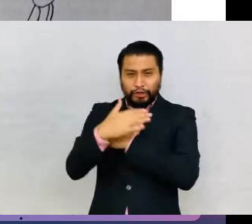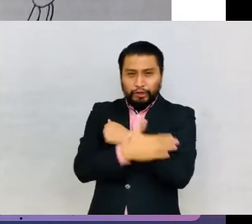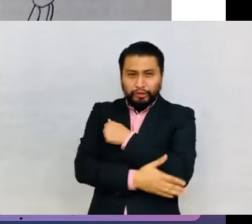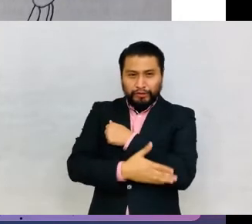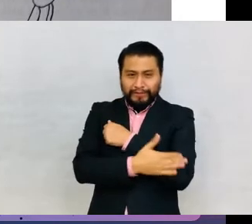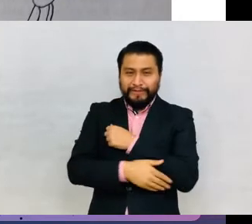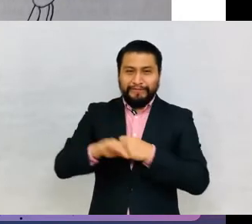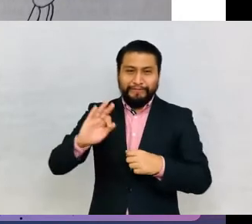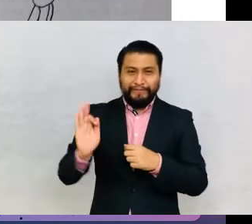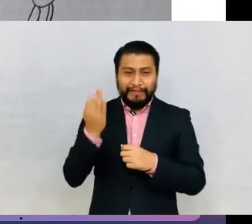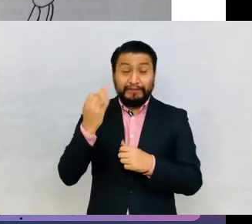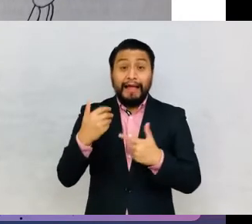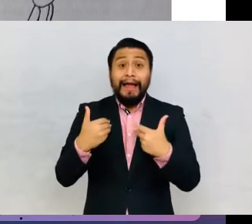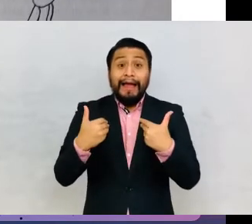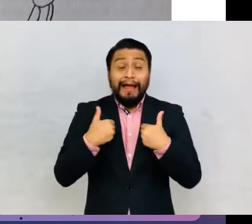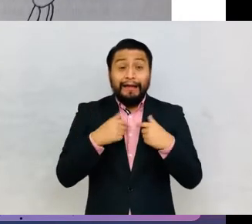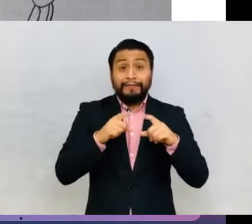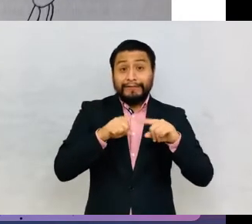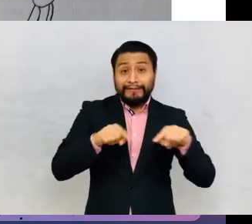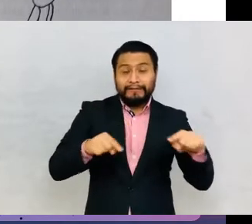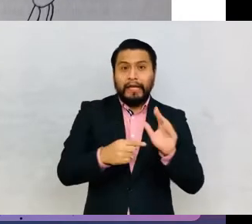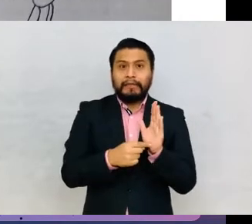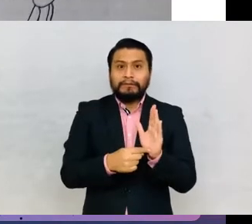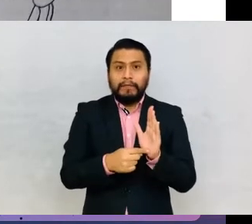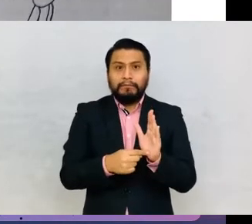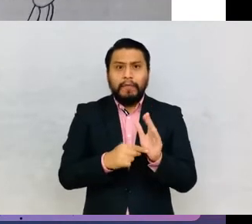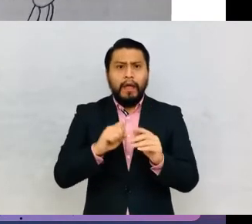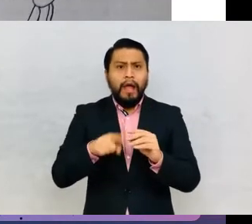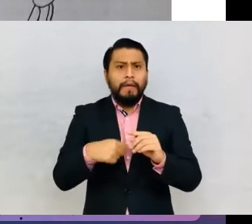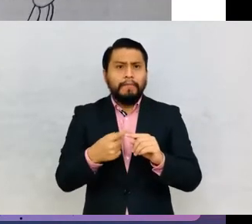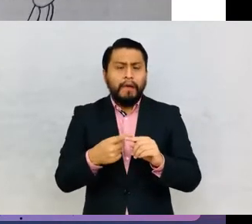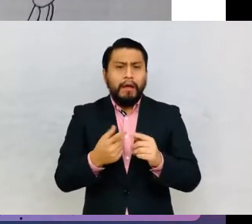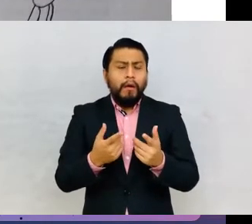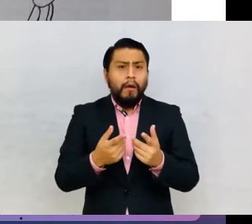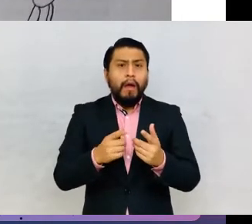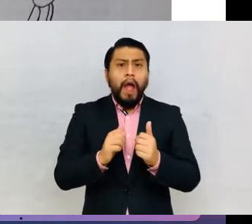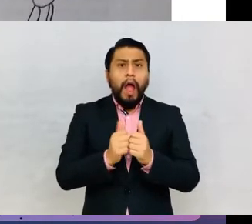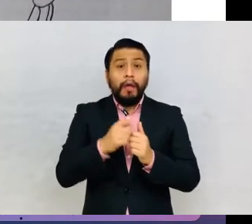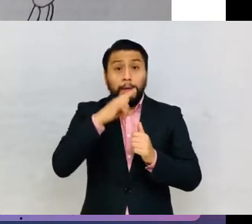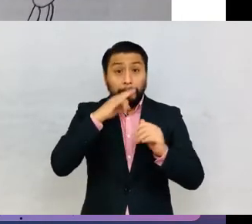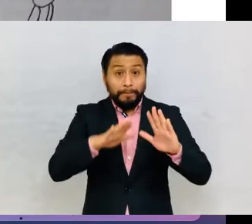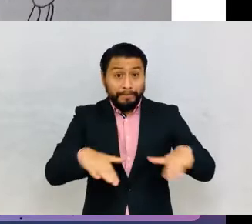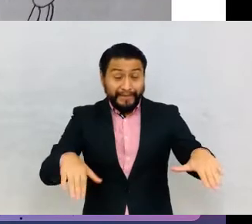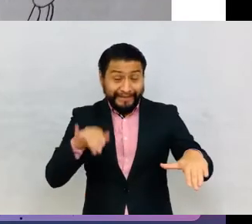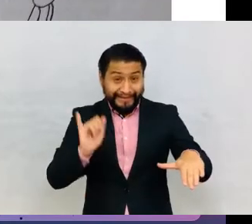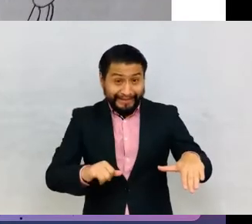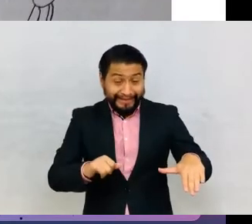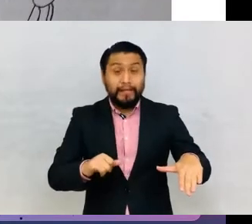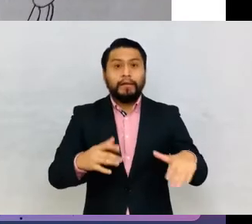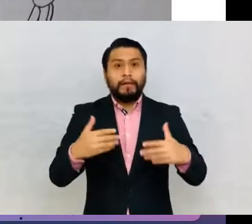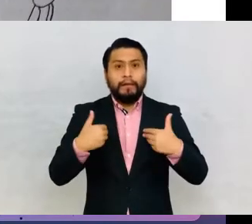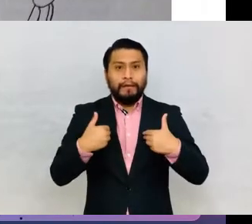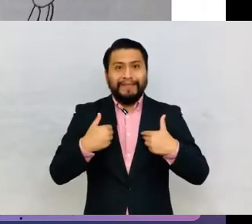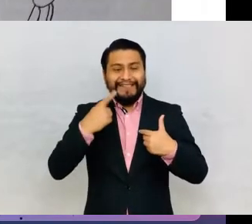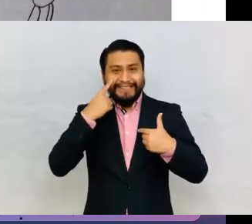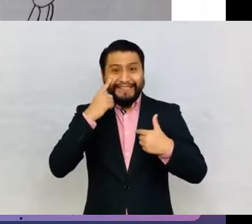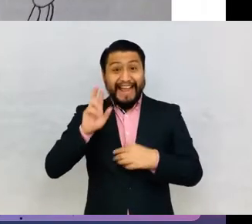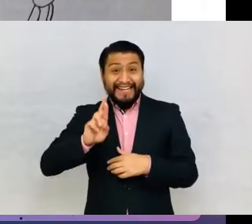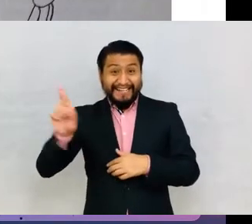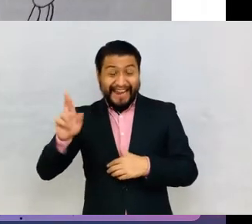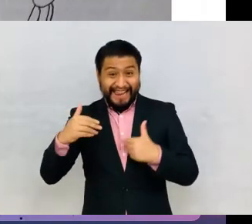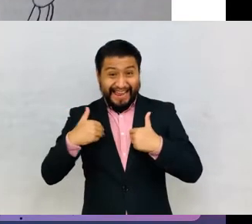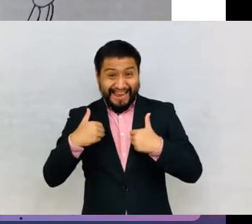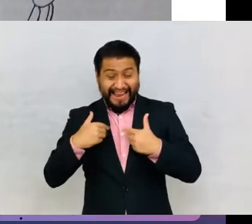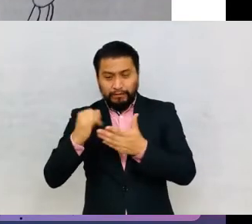And there are several examples of how children, in this case, the drawing on the right is